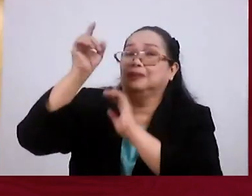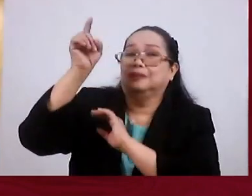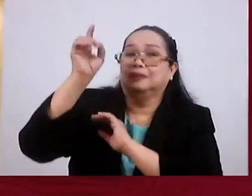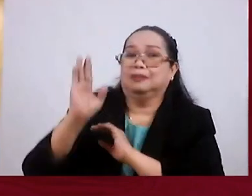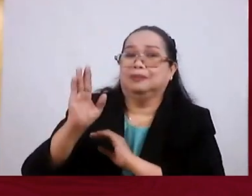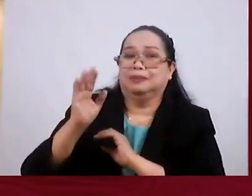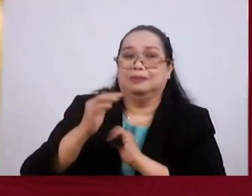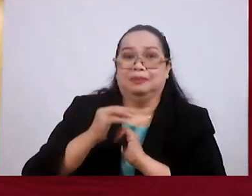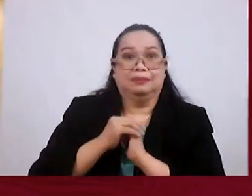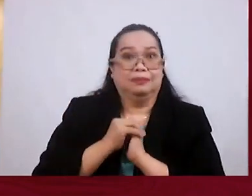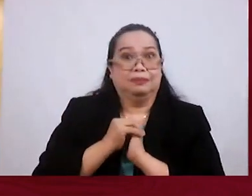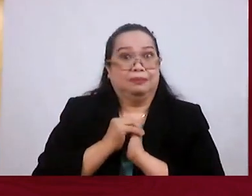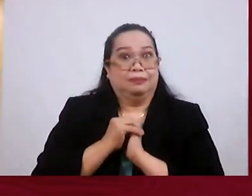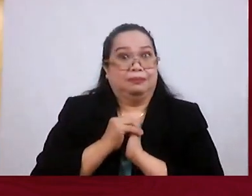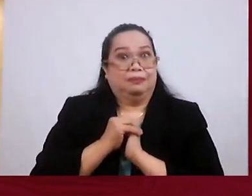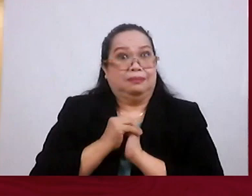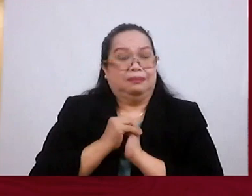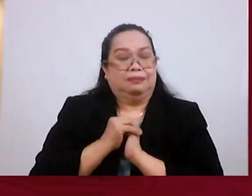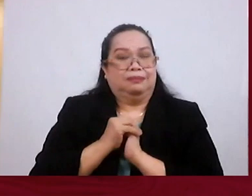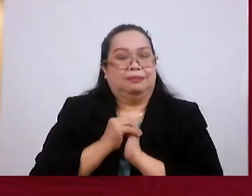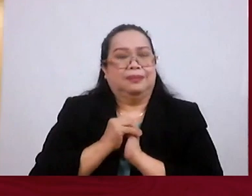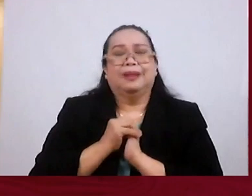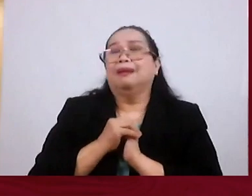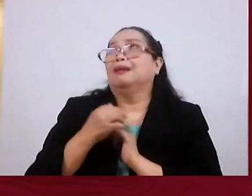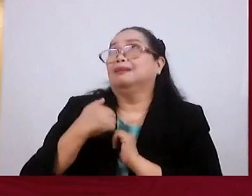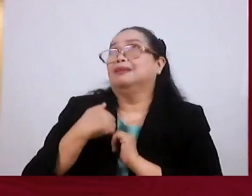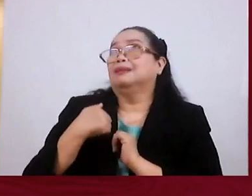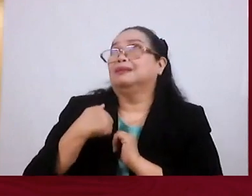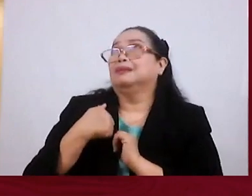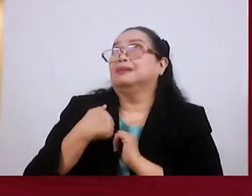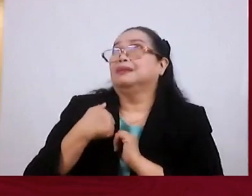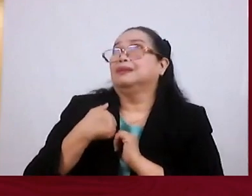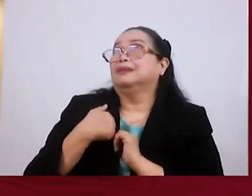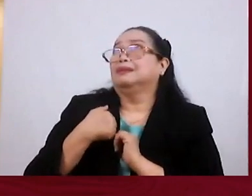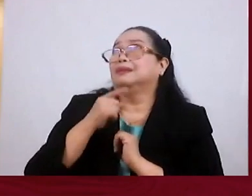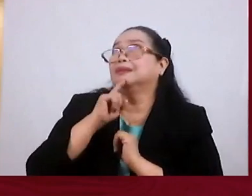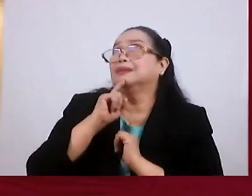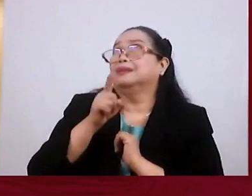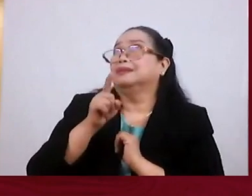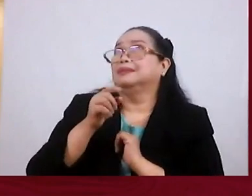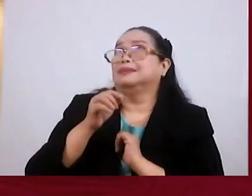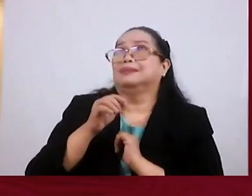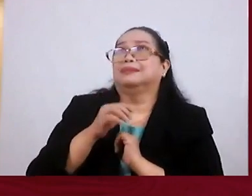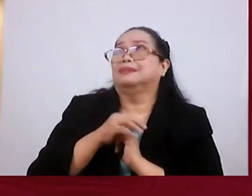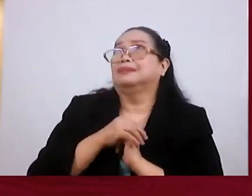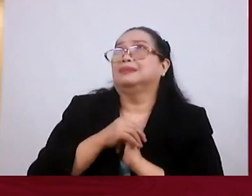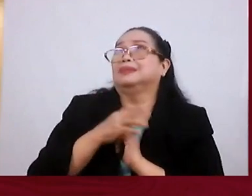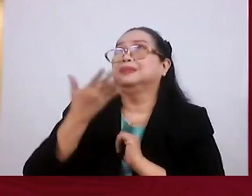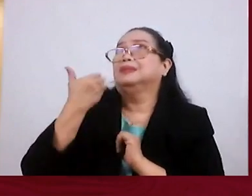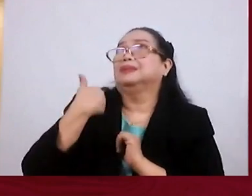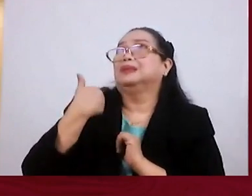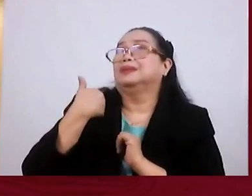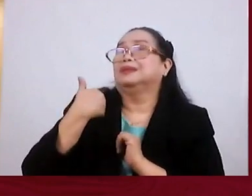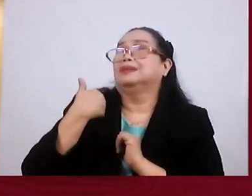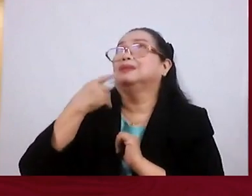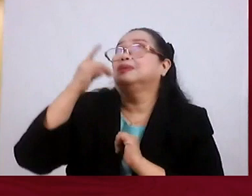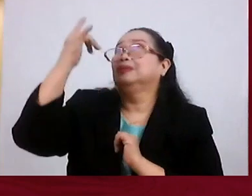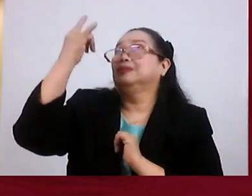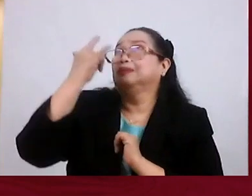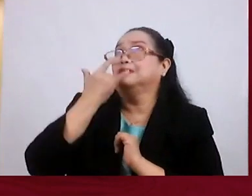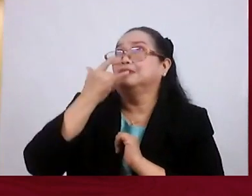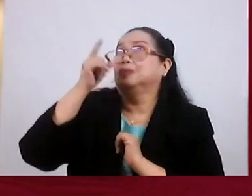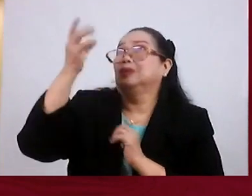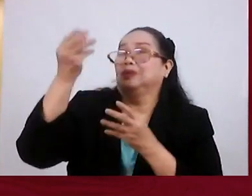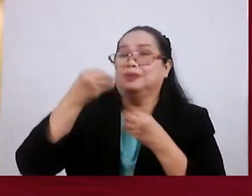you But I Just heard From this Preacher That out Of love You